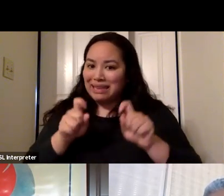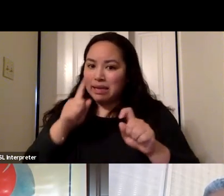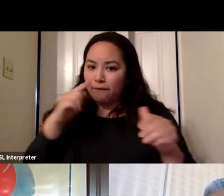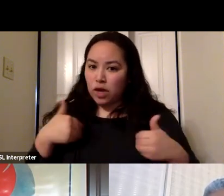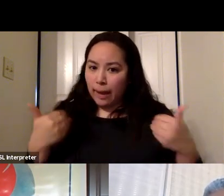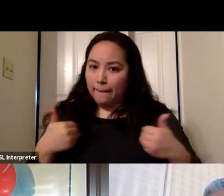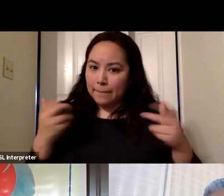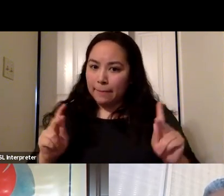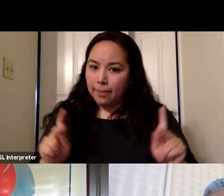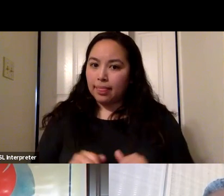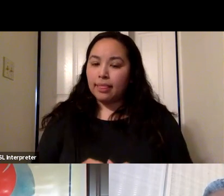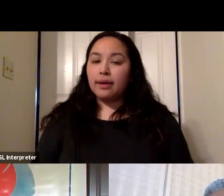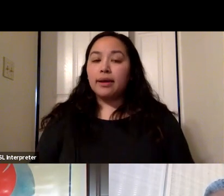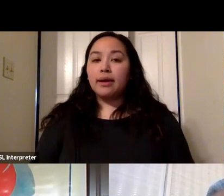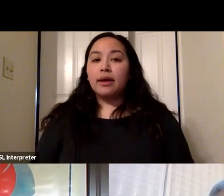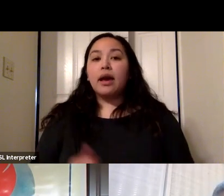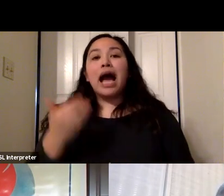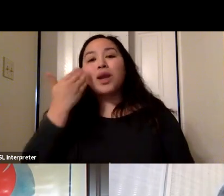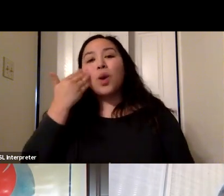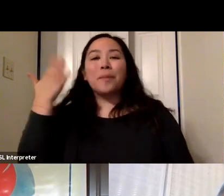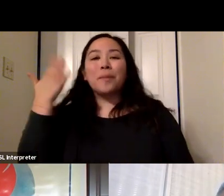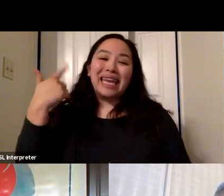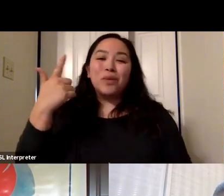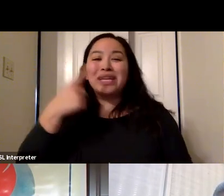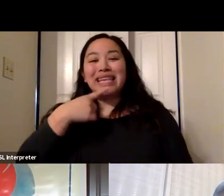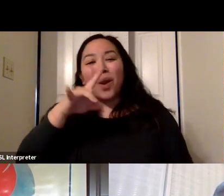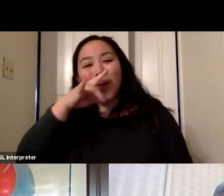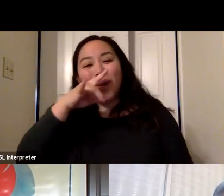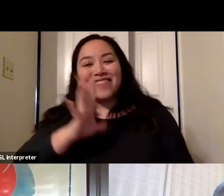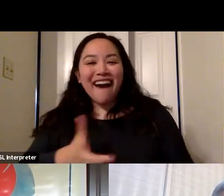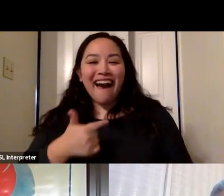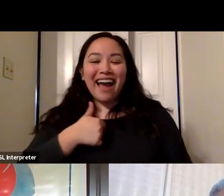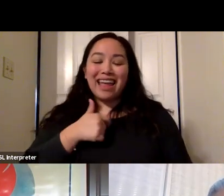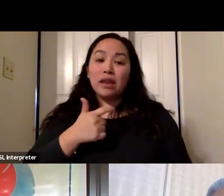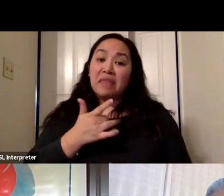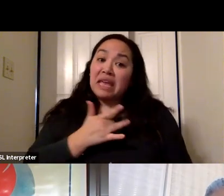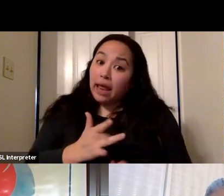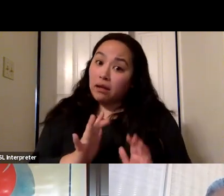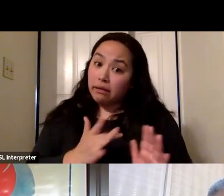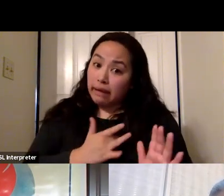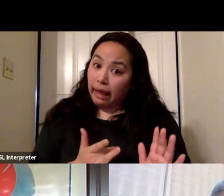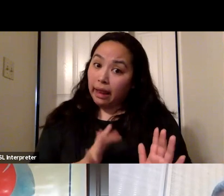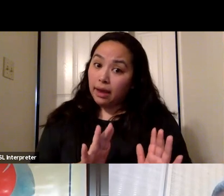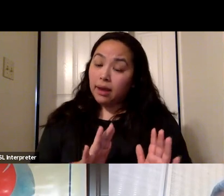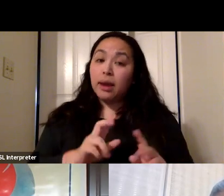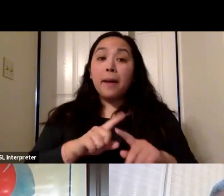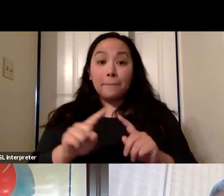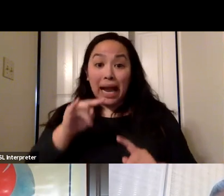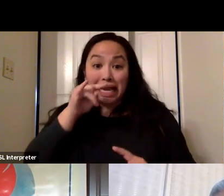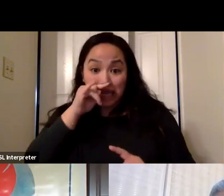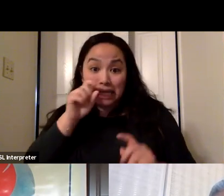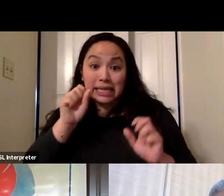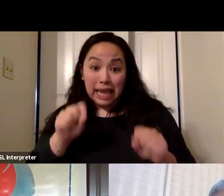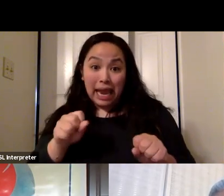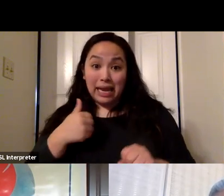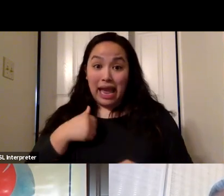very early on in the pandemic, we kind of said, oh, kids are fine. They do fine. And they usually do. But kids can get long